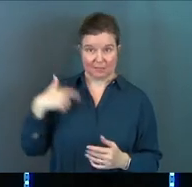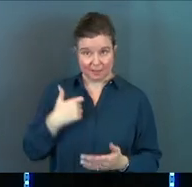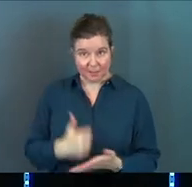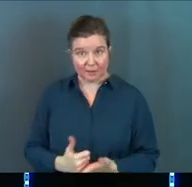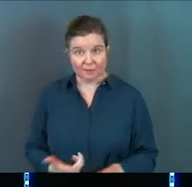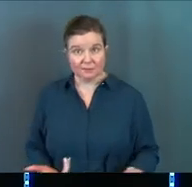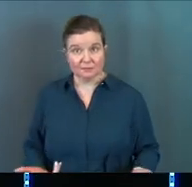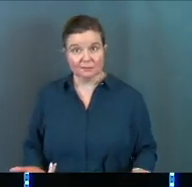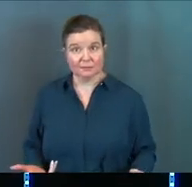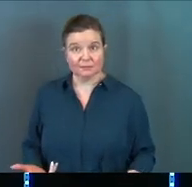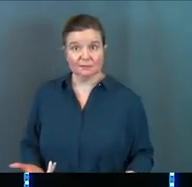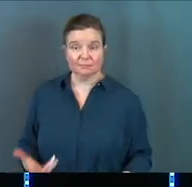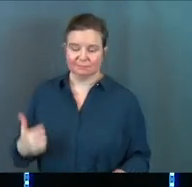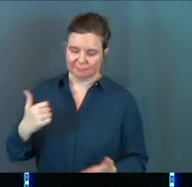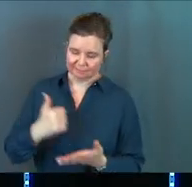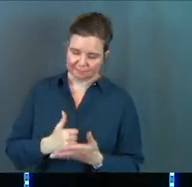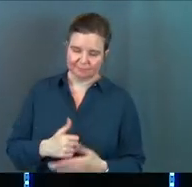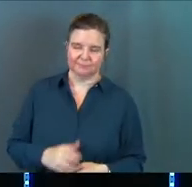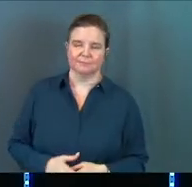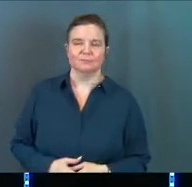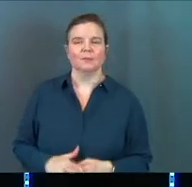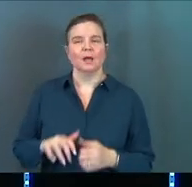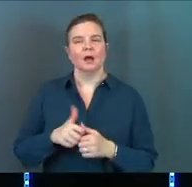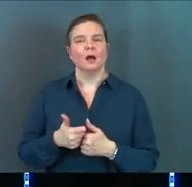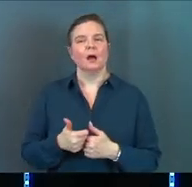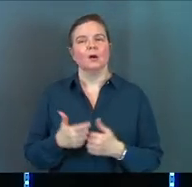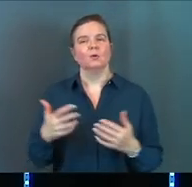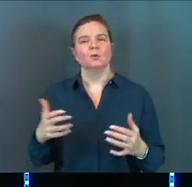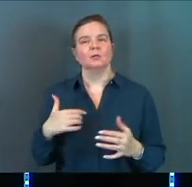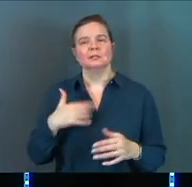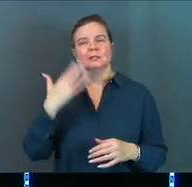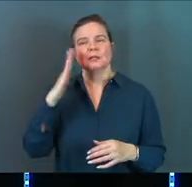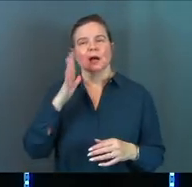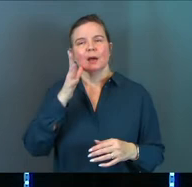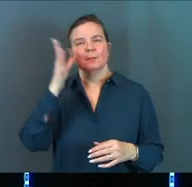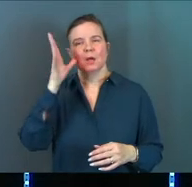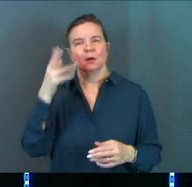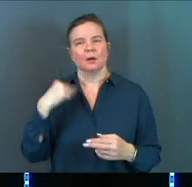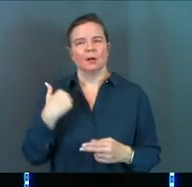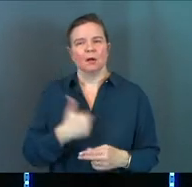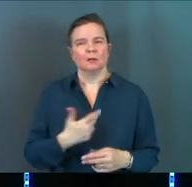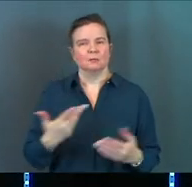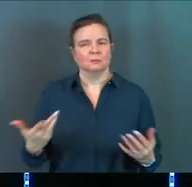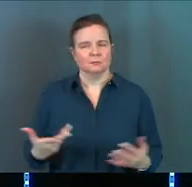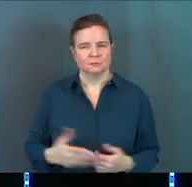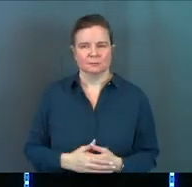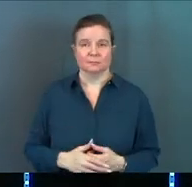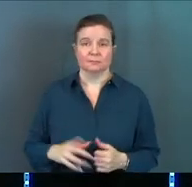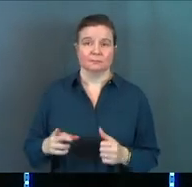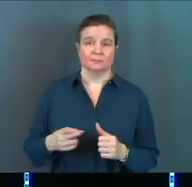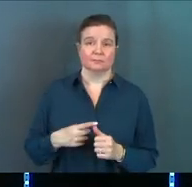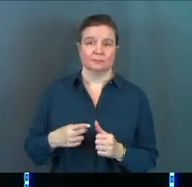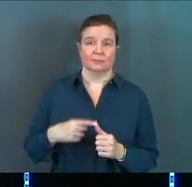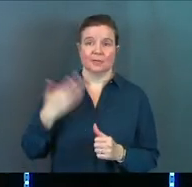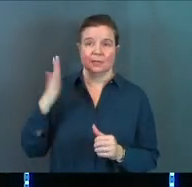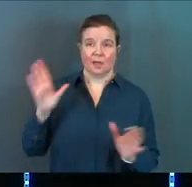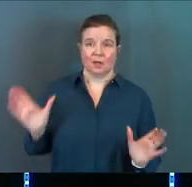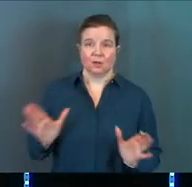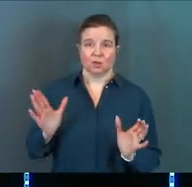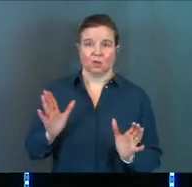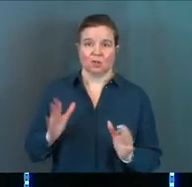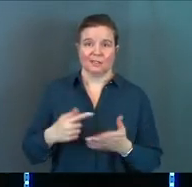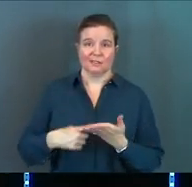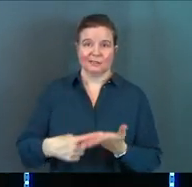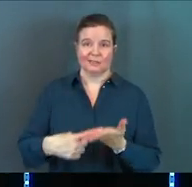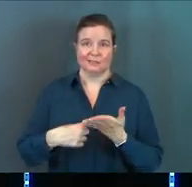Amen? Amen. So how does God parent us? Number one, God encourages